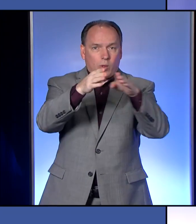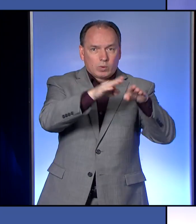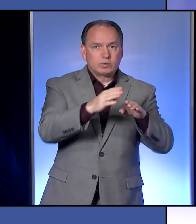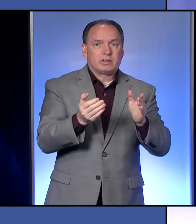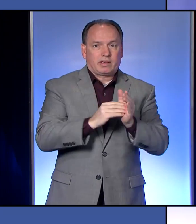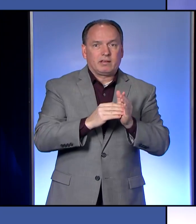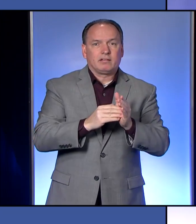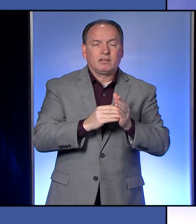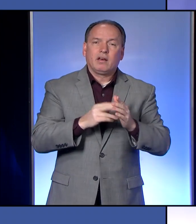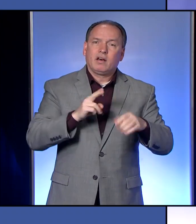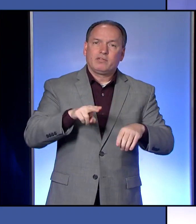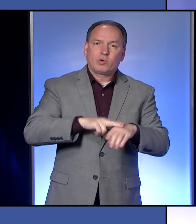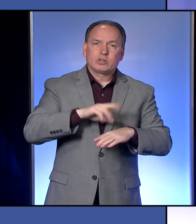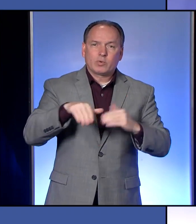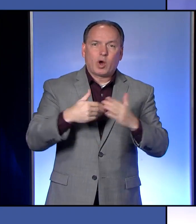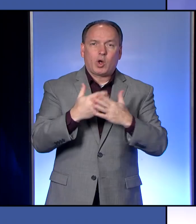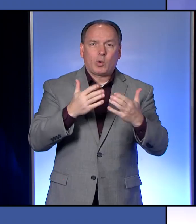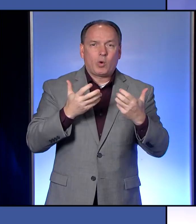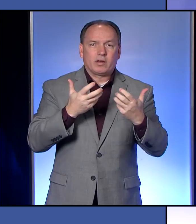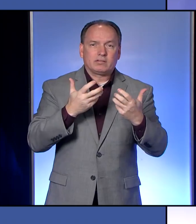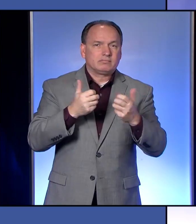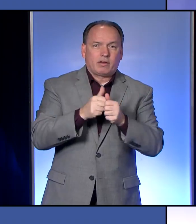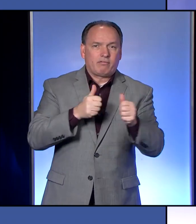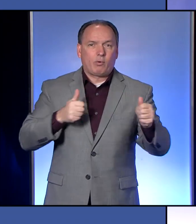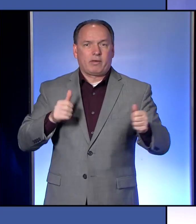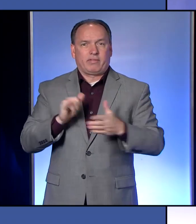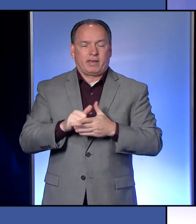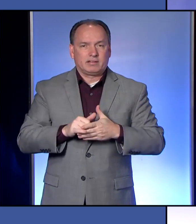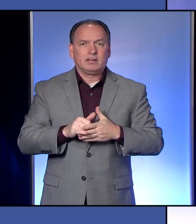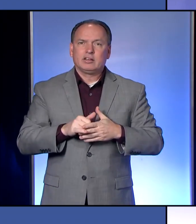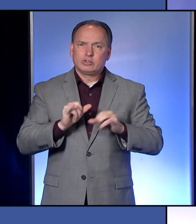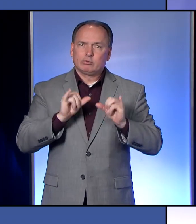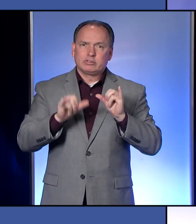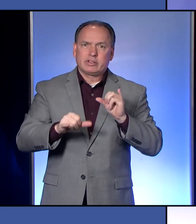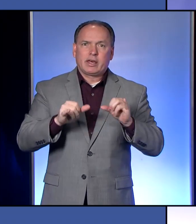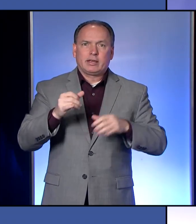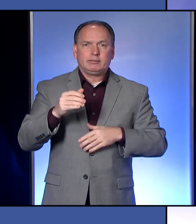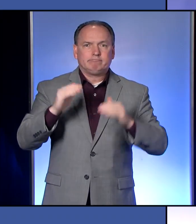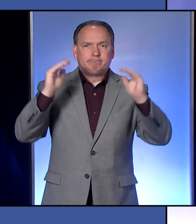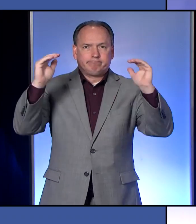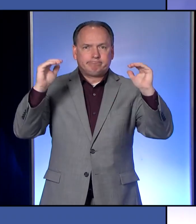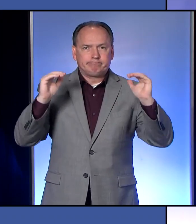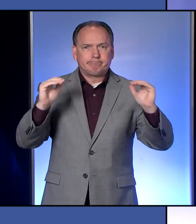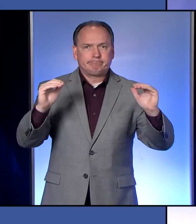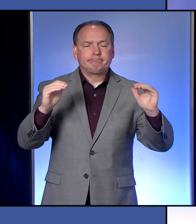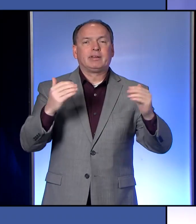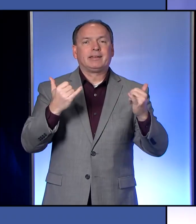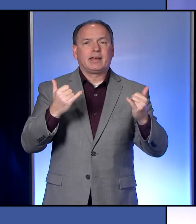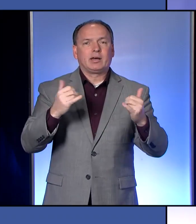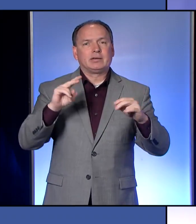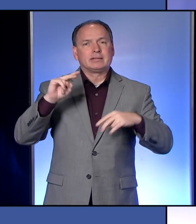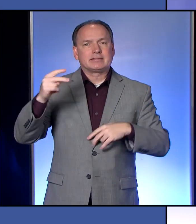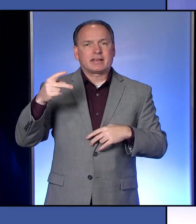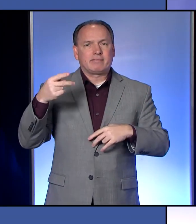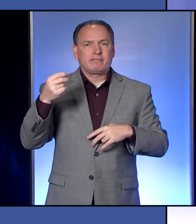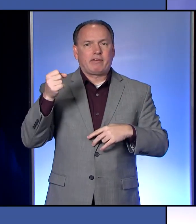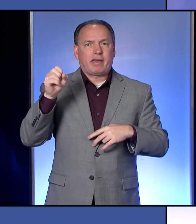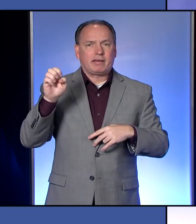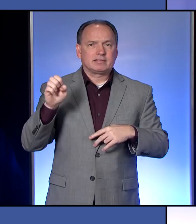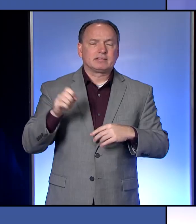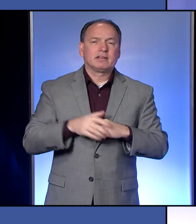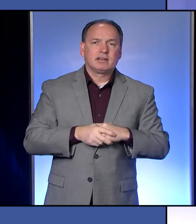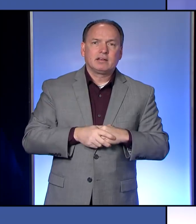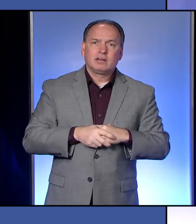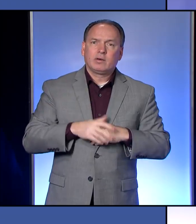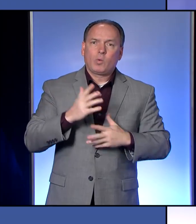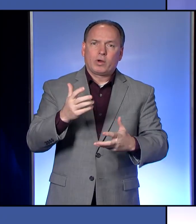And, of course, we all want to avoid that. So with that in mind, we are working on a plan with our partners to